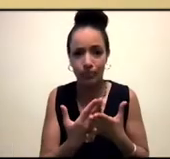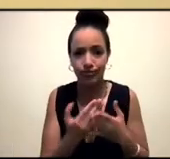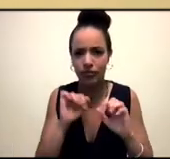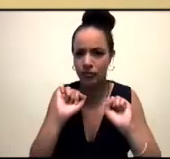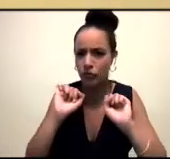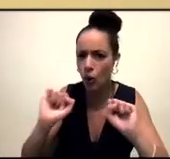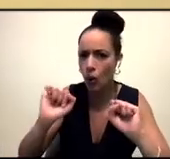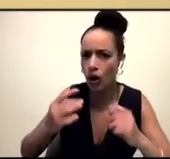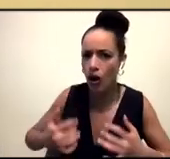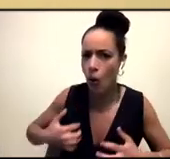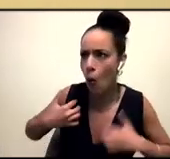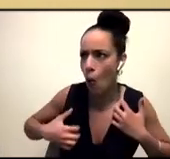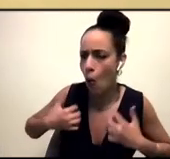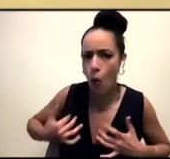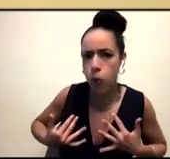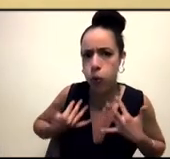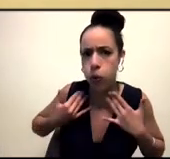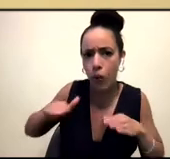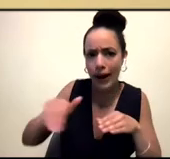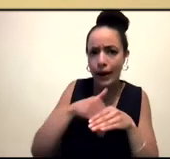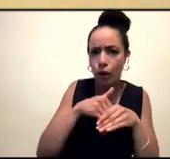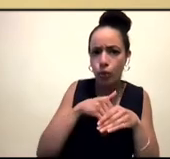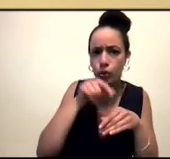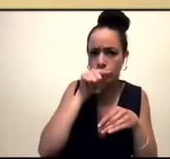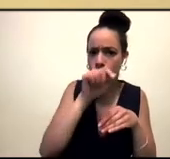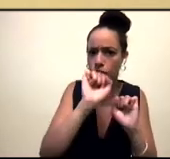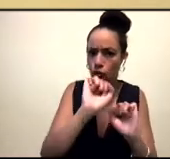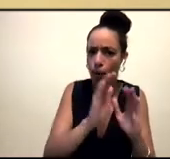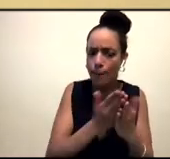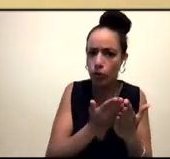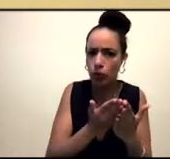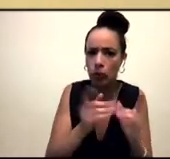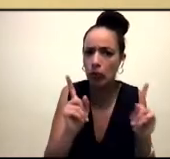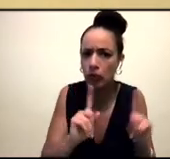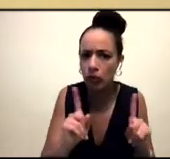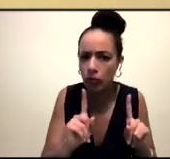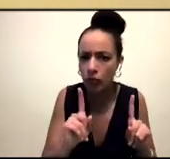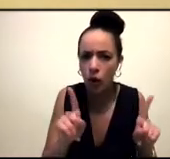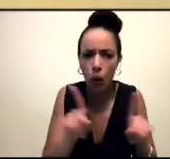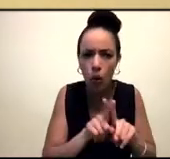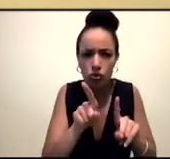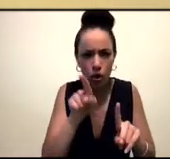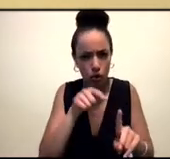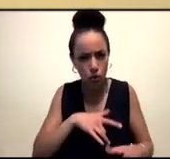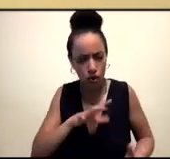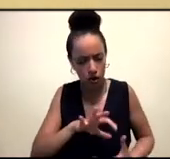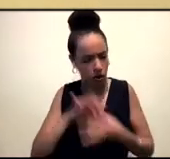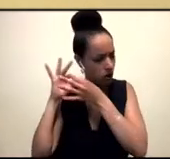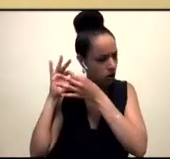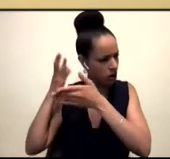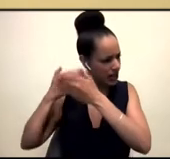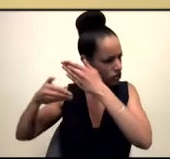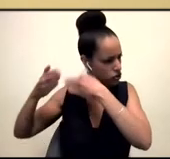writing those people into history, and can you talk a bit about why connecting with history feels so important in the work that you do?